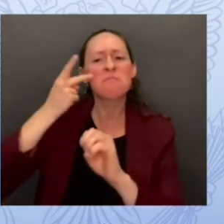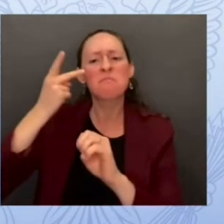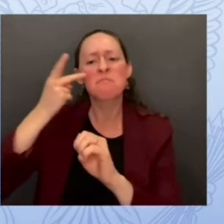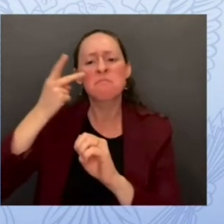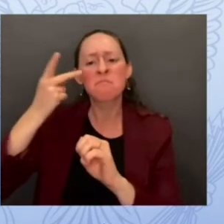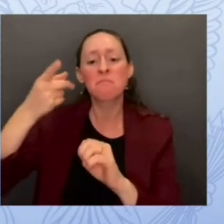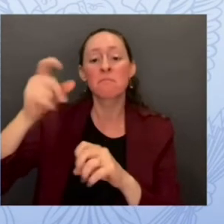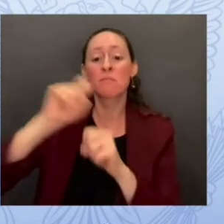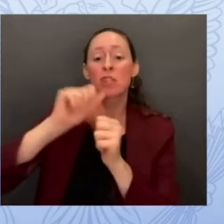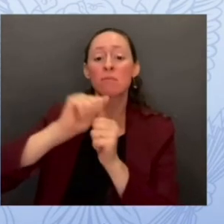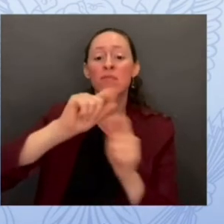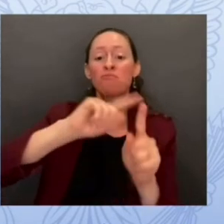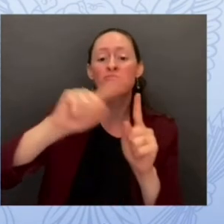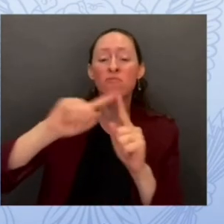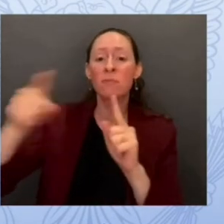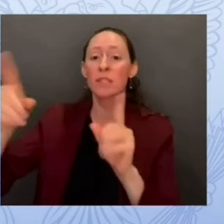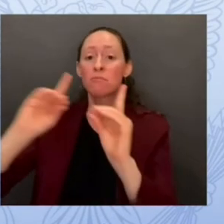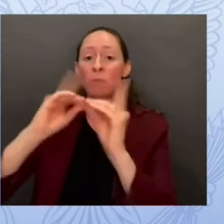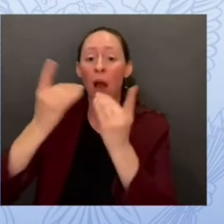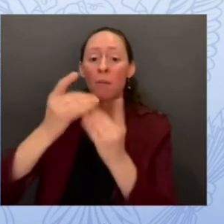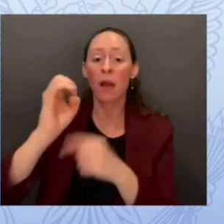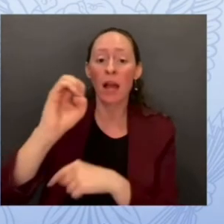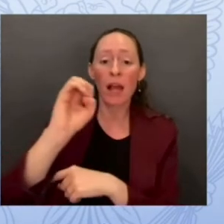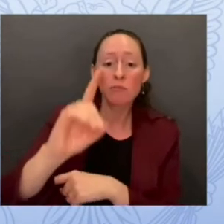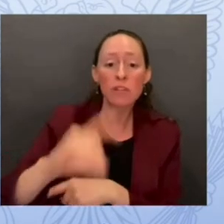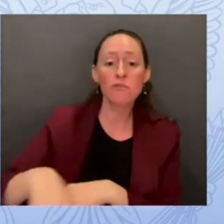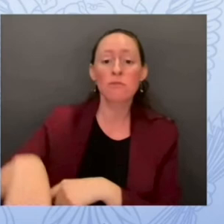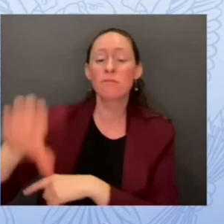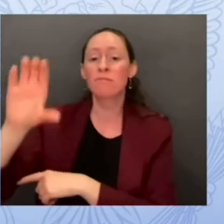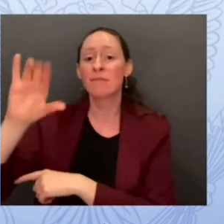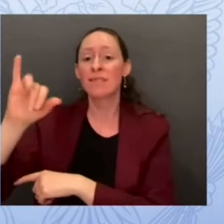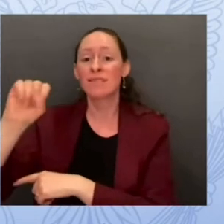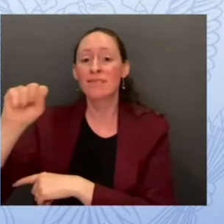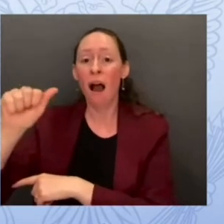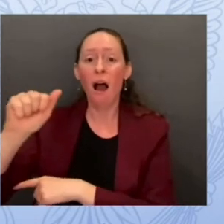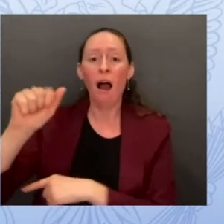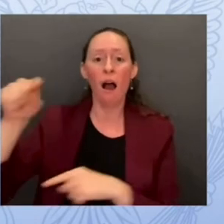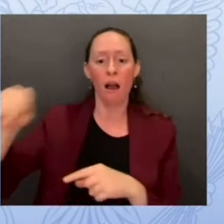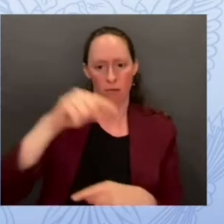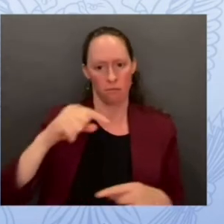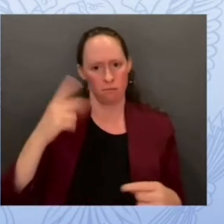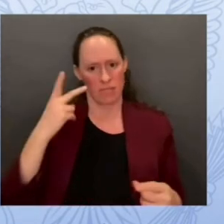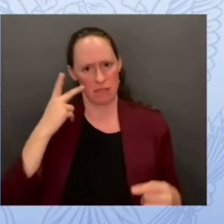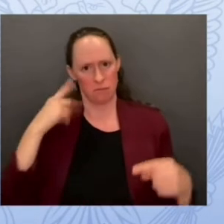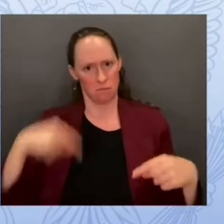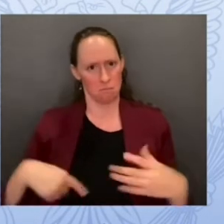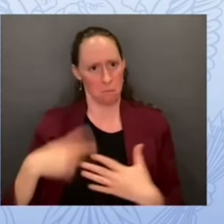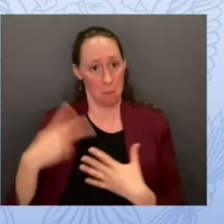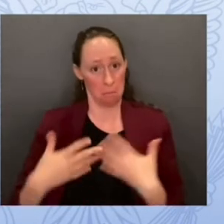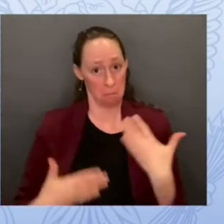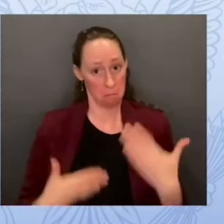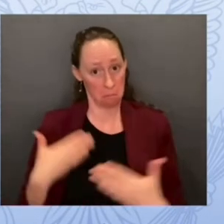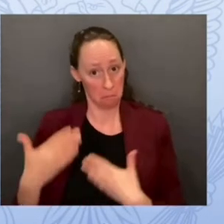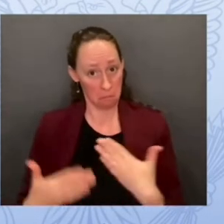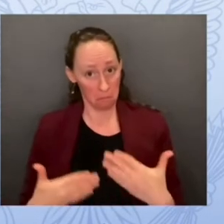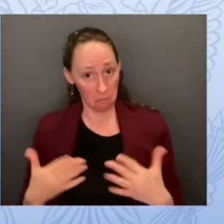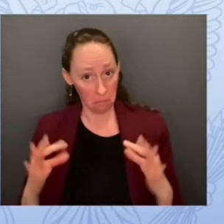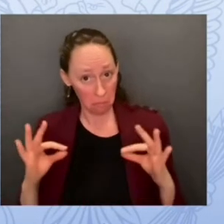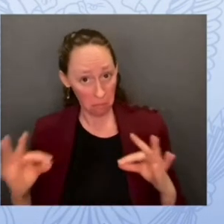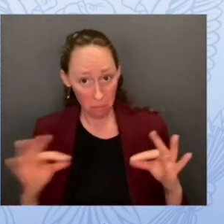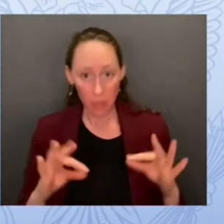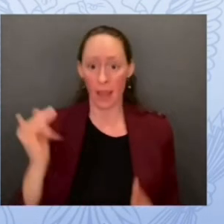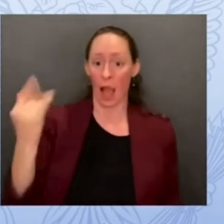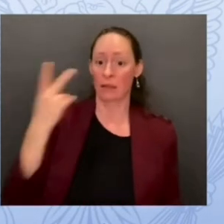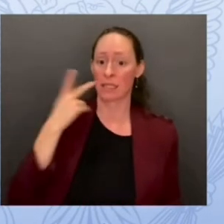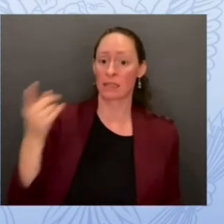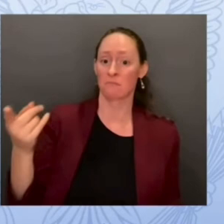experience and more programs in this area we also look forward to incorporating the recommendations in the joint brief that was just mentioned into our pilot